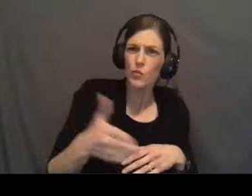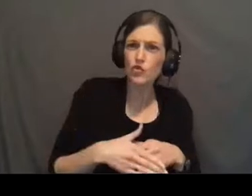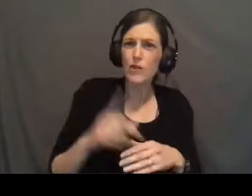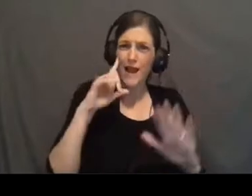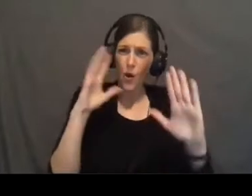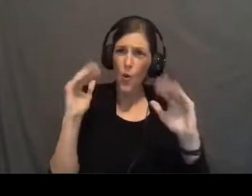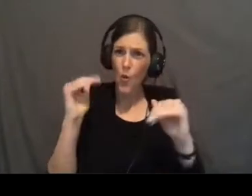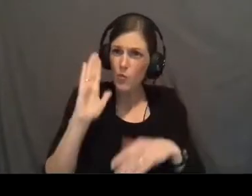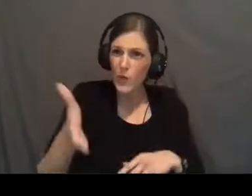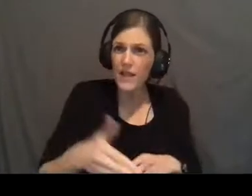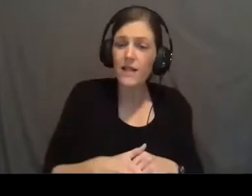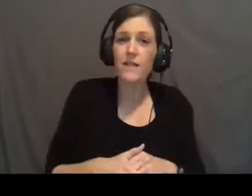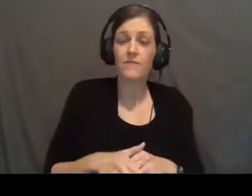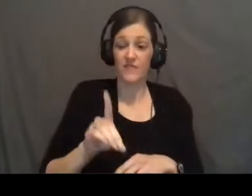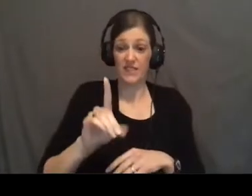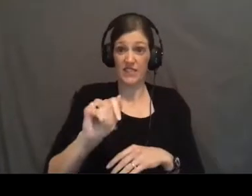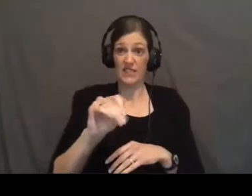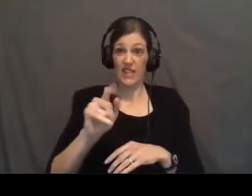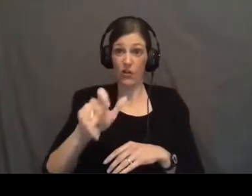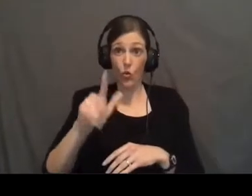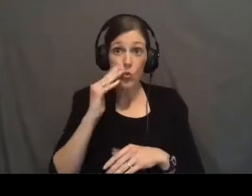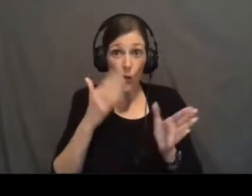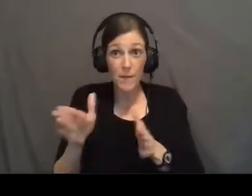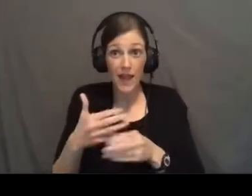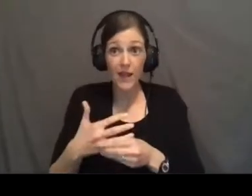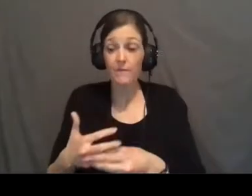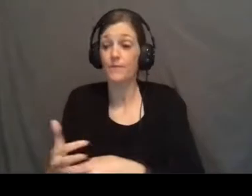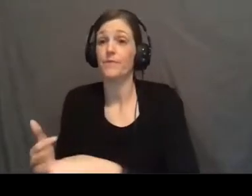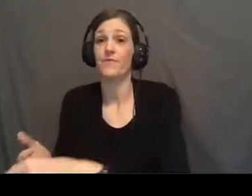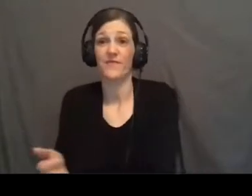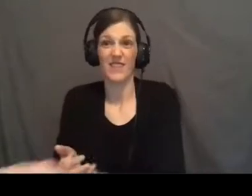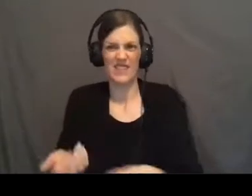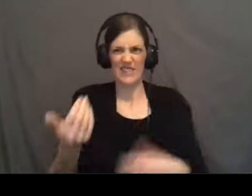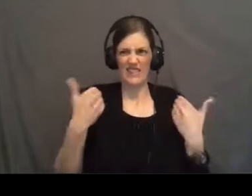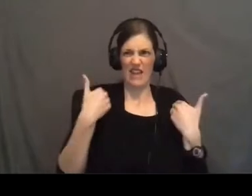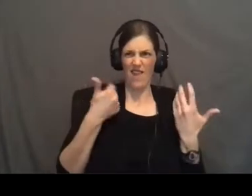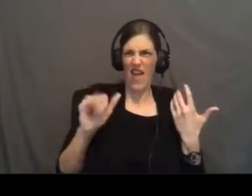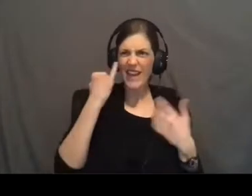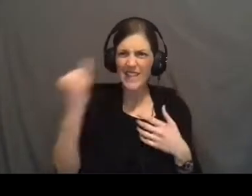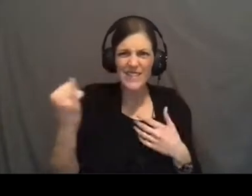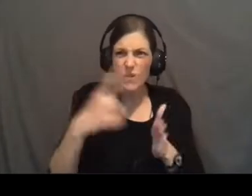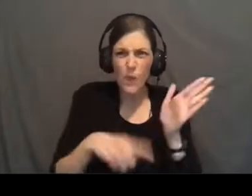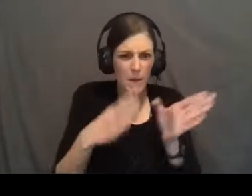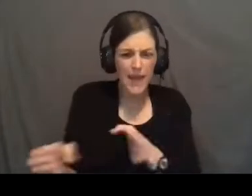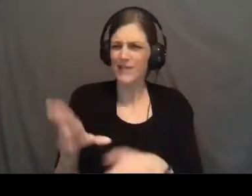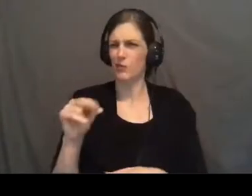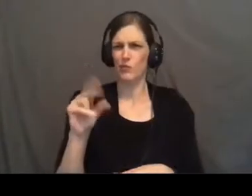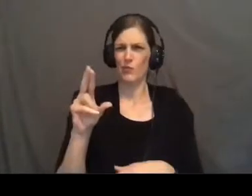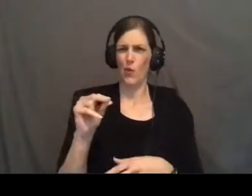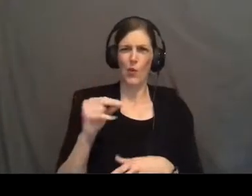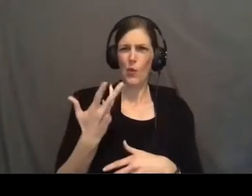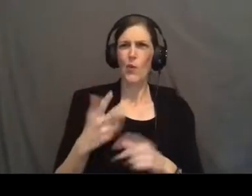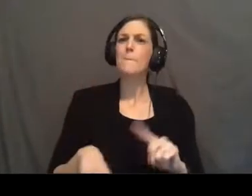hope. Did Daniel know what those plans were? Did he have any idea what those plans were? No, not at all.